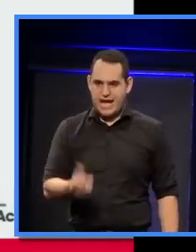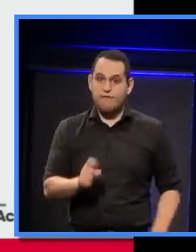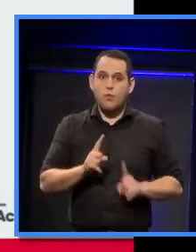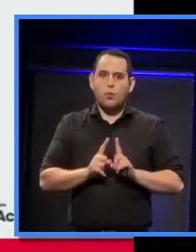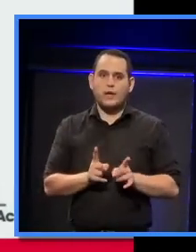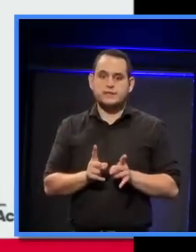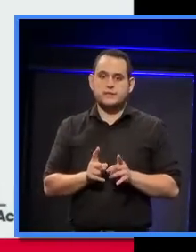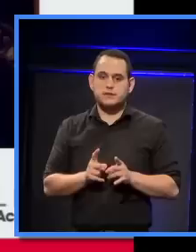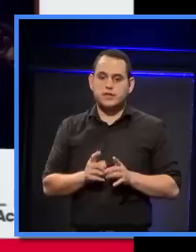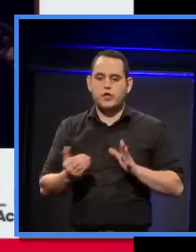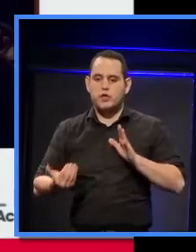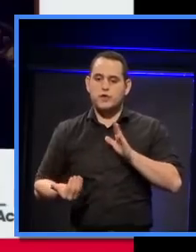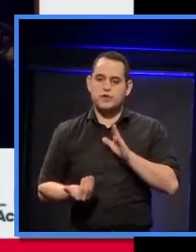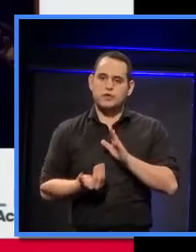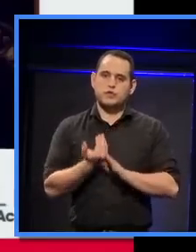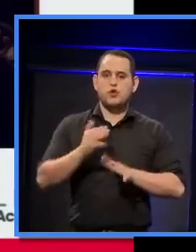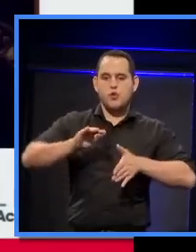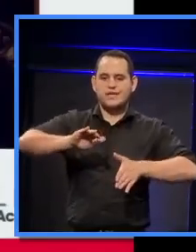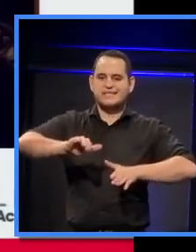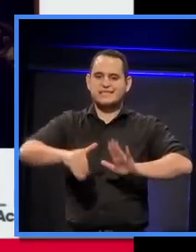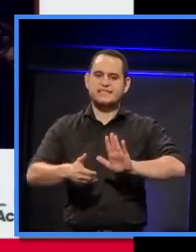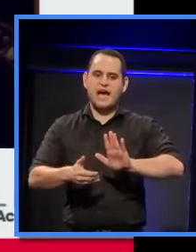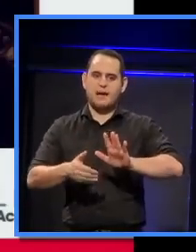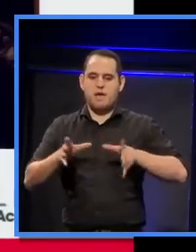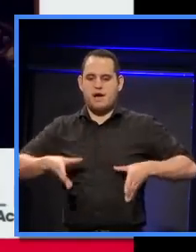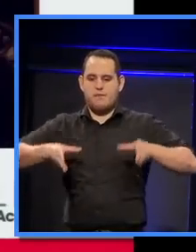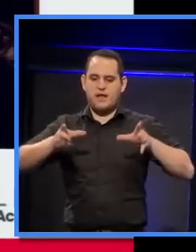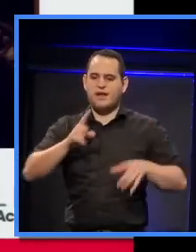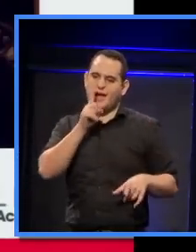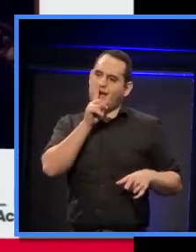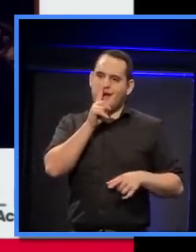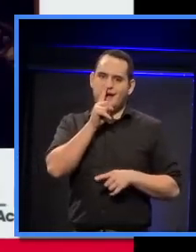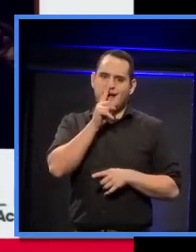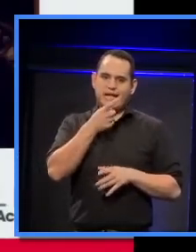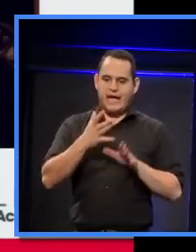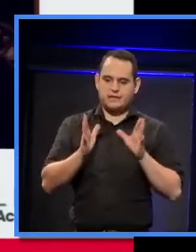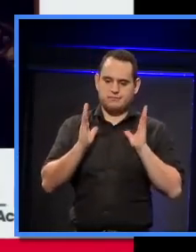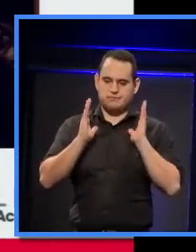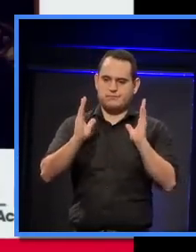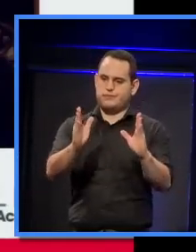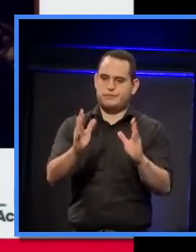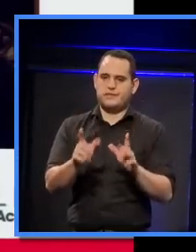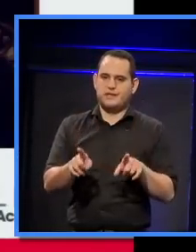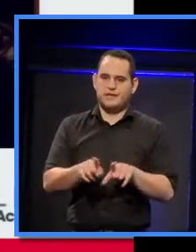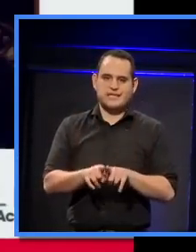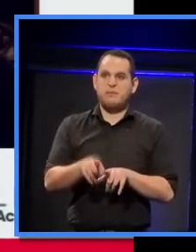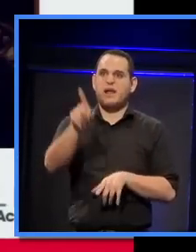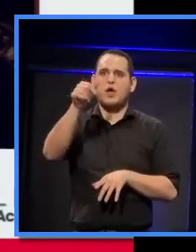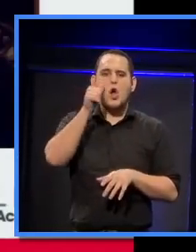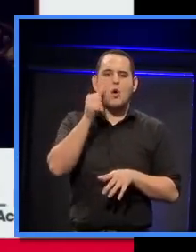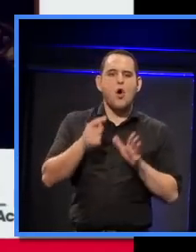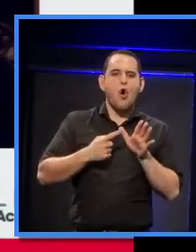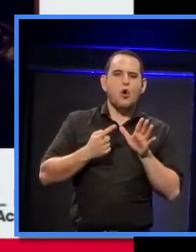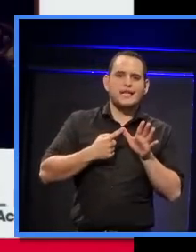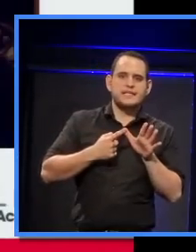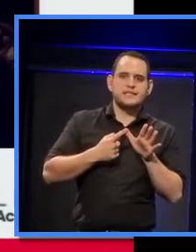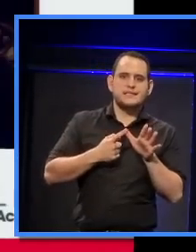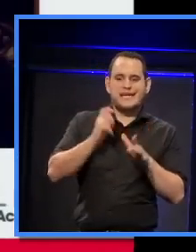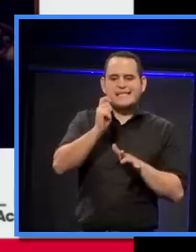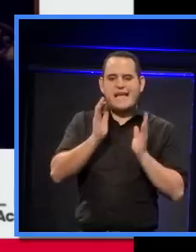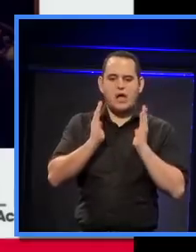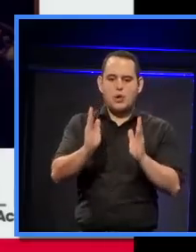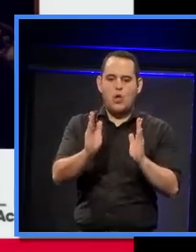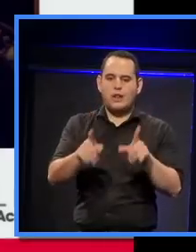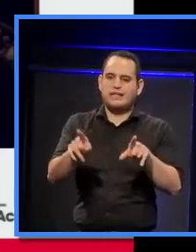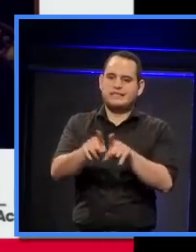to be a new typology. It cannot be a conventional shoebox hall like our Auckland Town Hall or the Musikverein style,